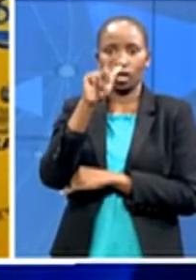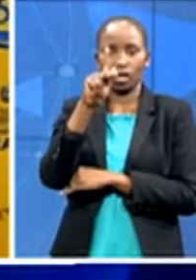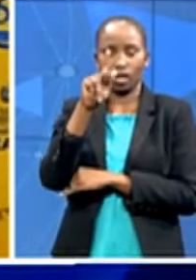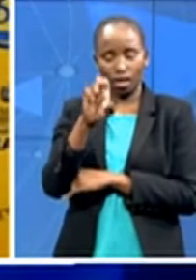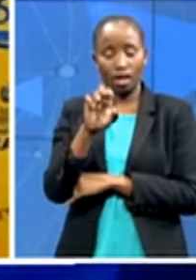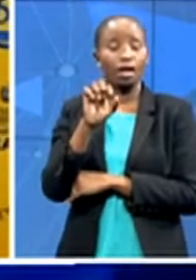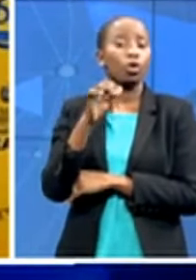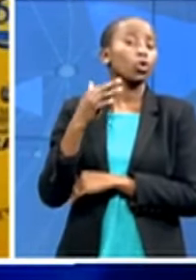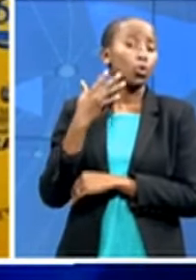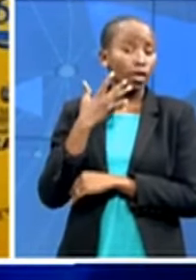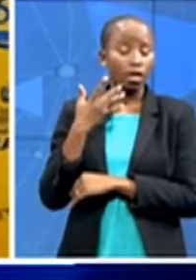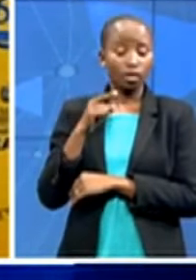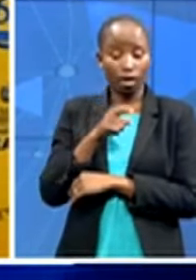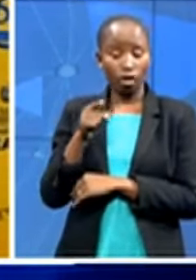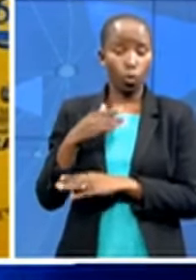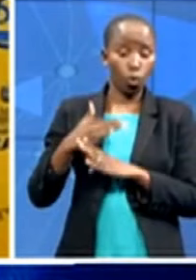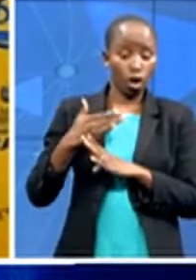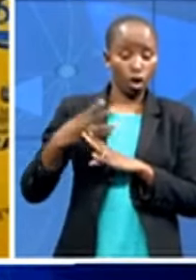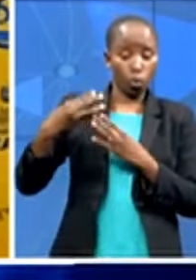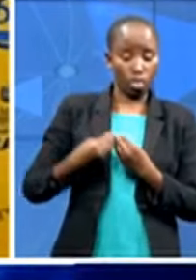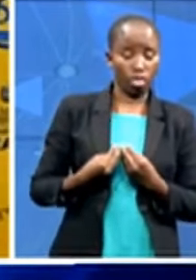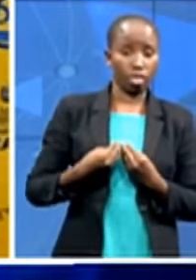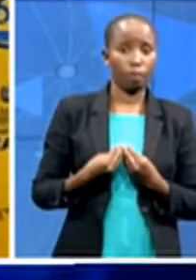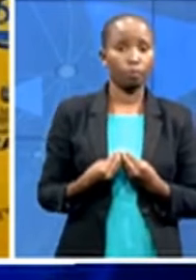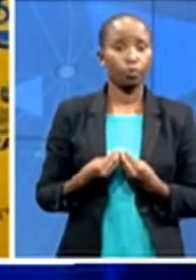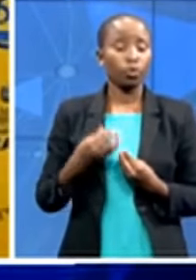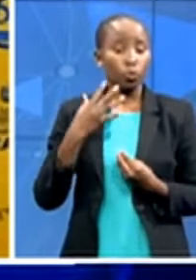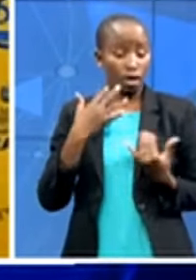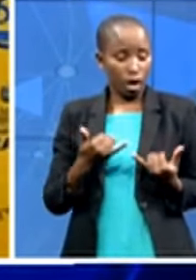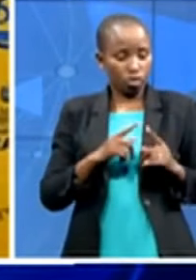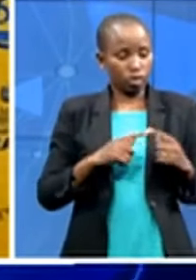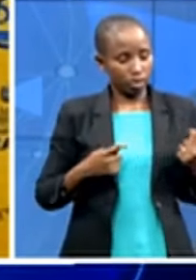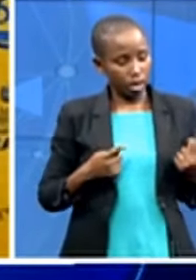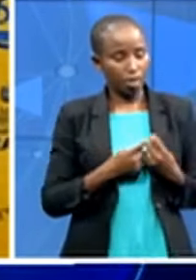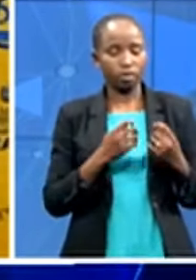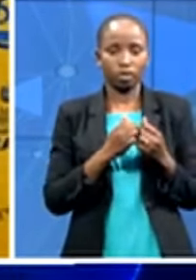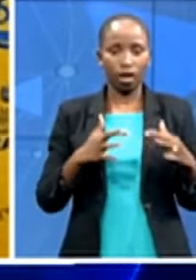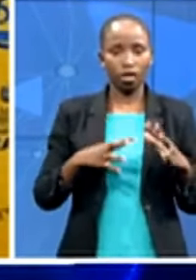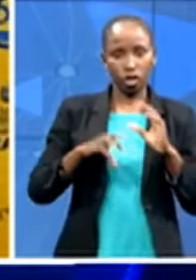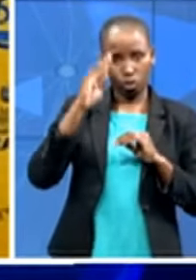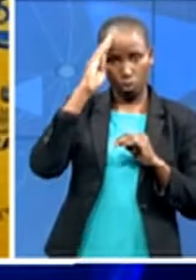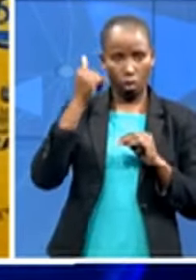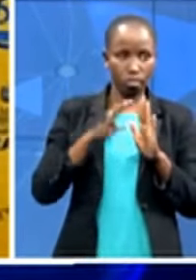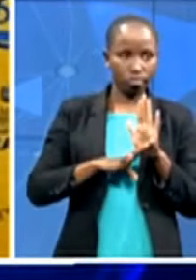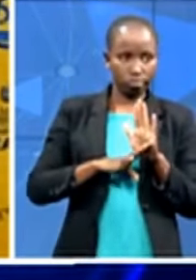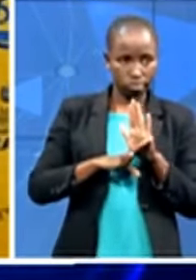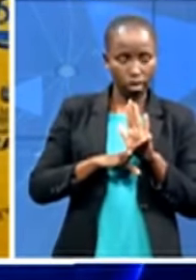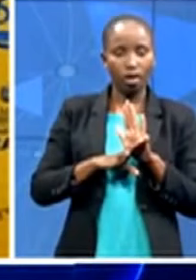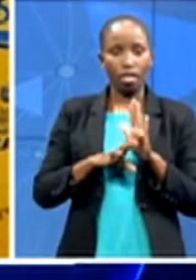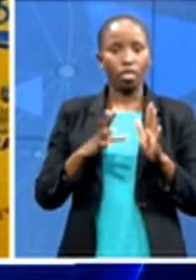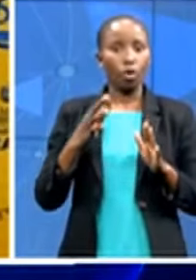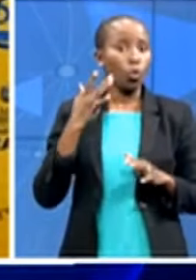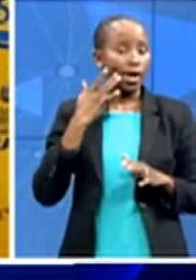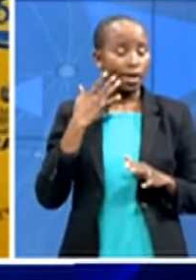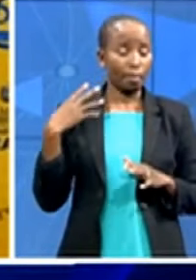our teams begin to familiarize themselves with so when a minister at that time our former minister